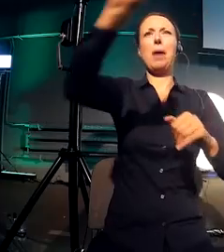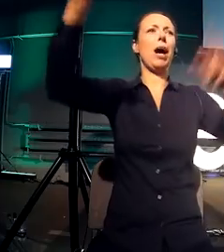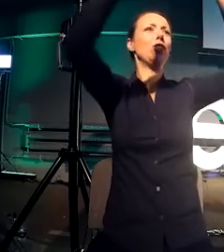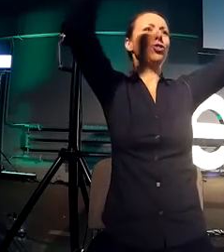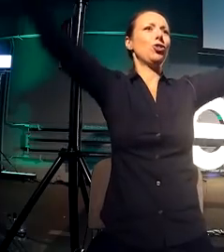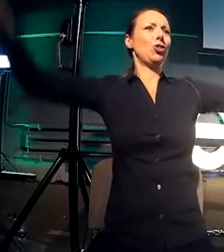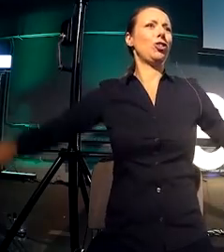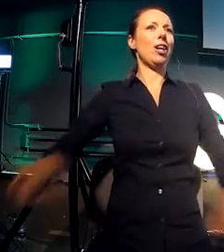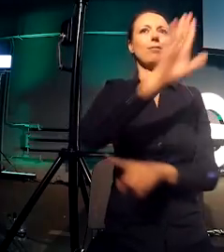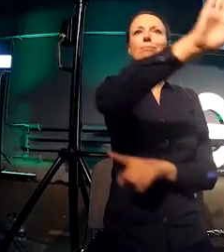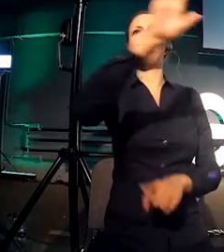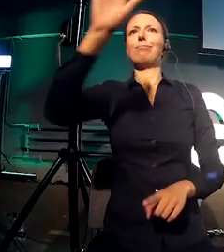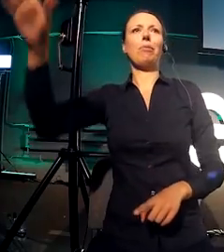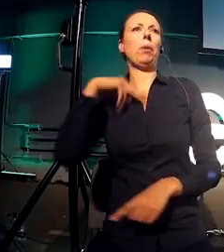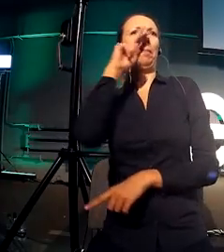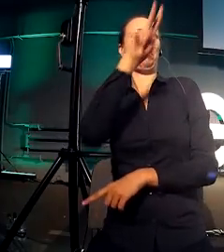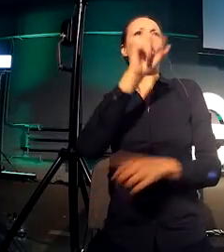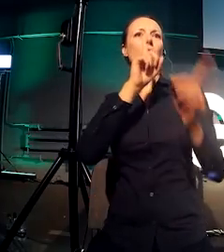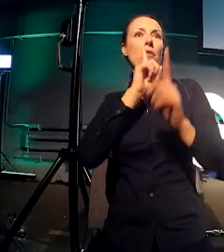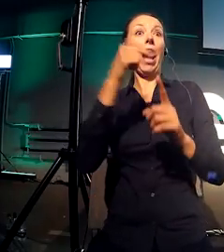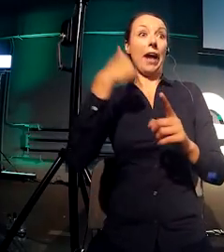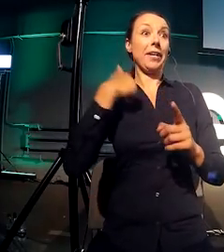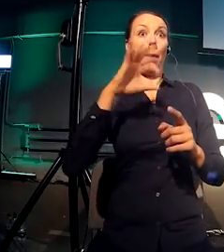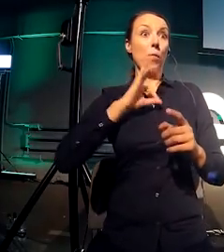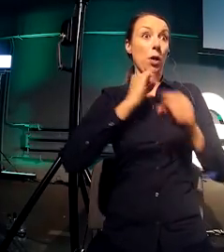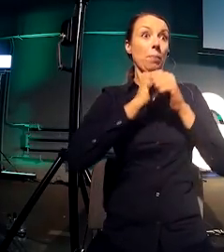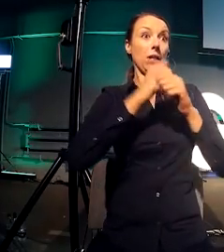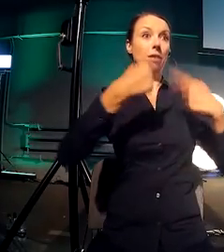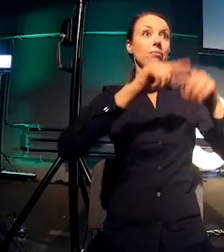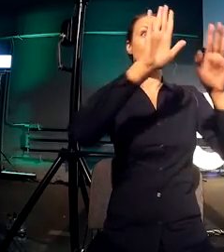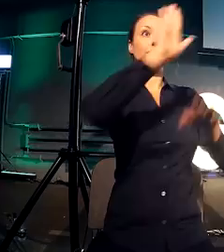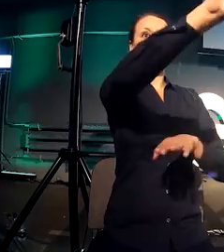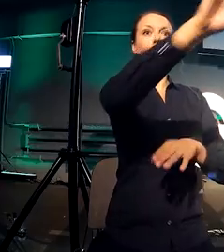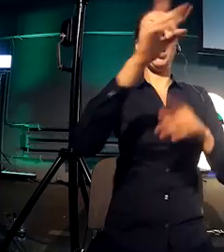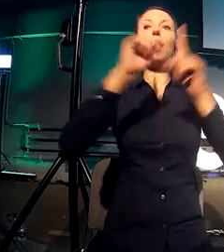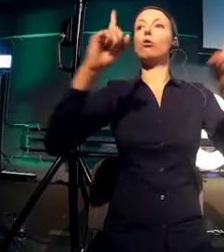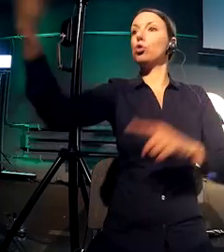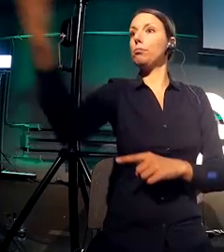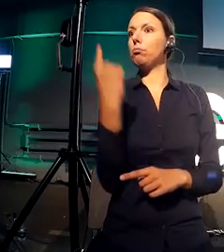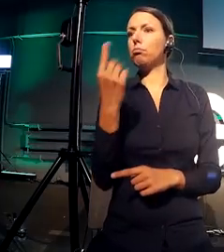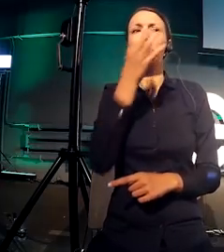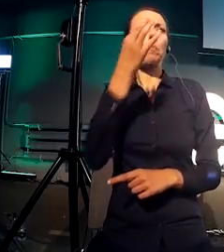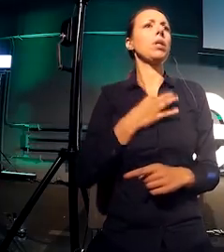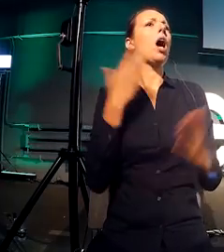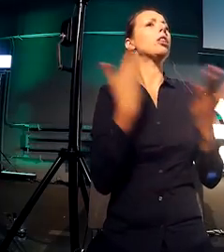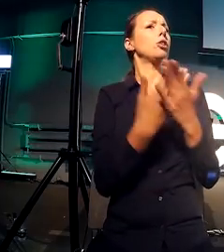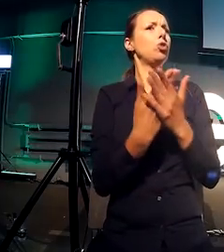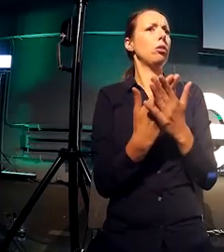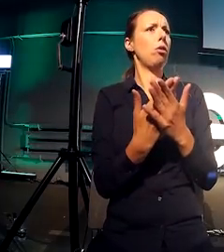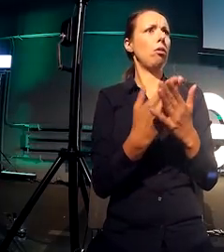why did you decide to put your word here, pay attention, and not here?